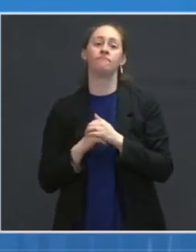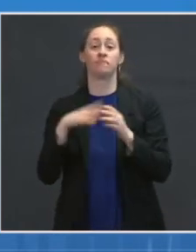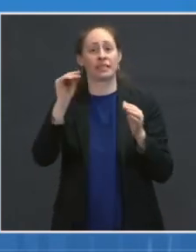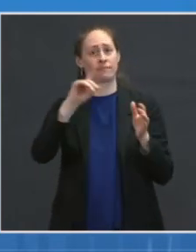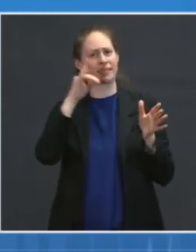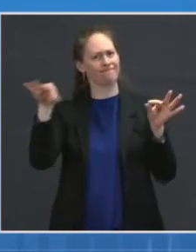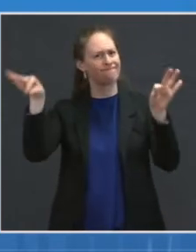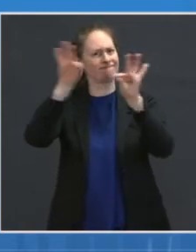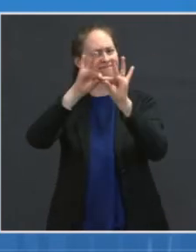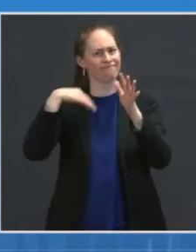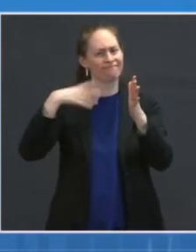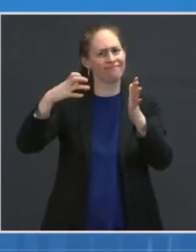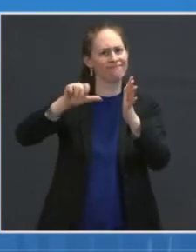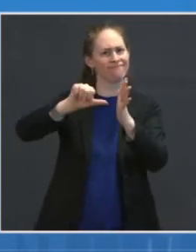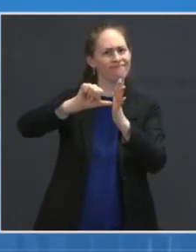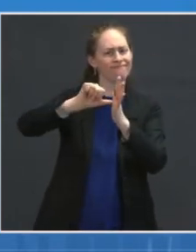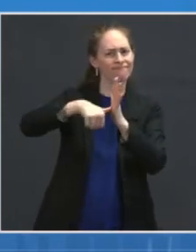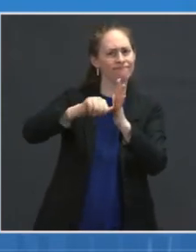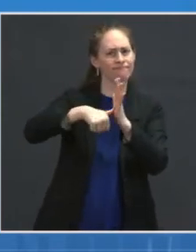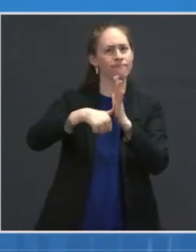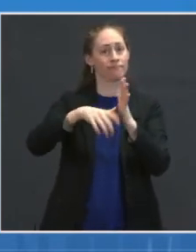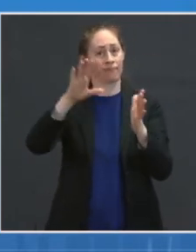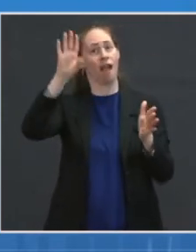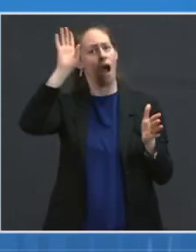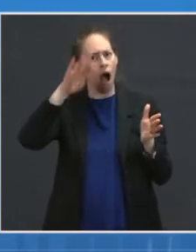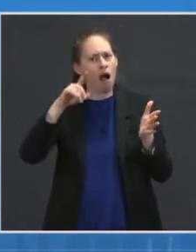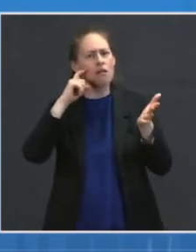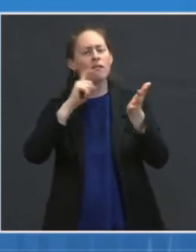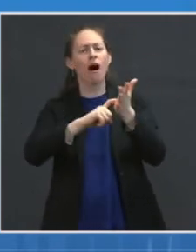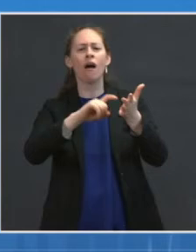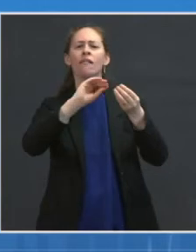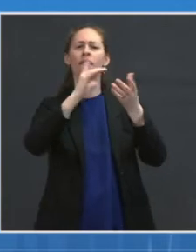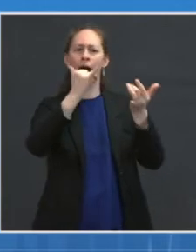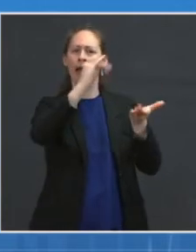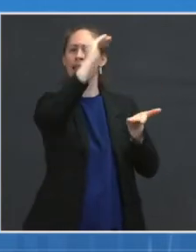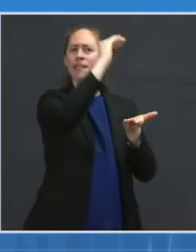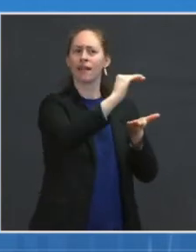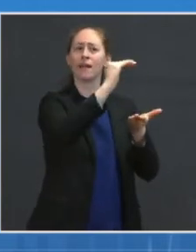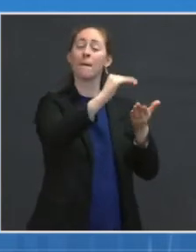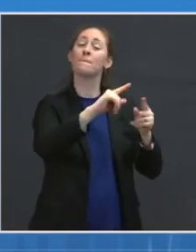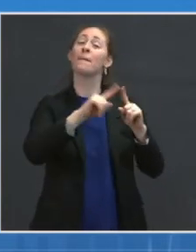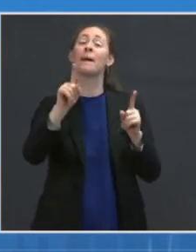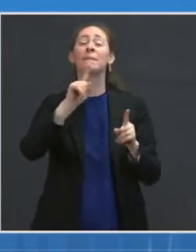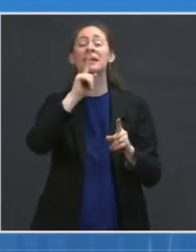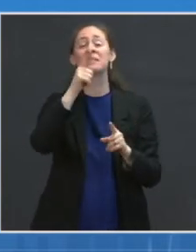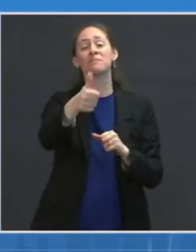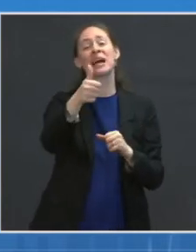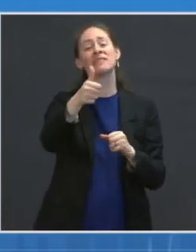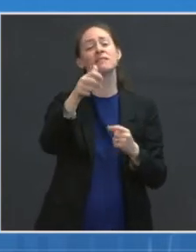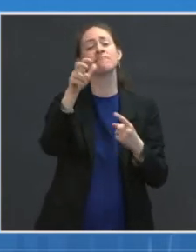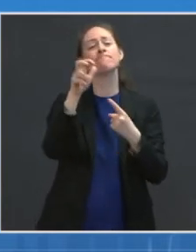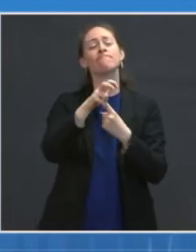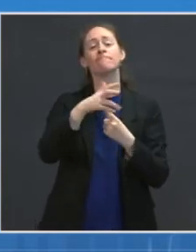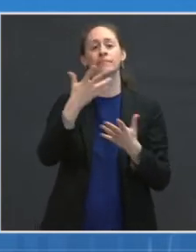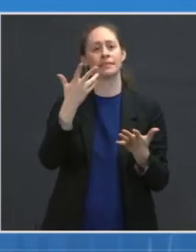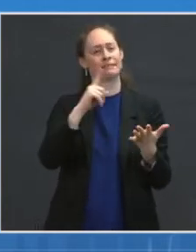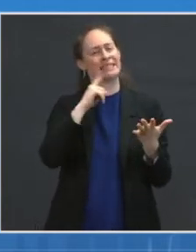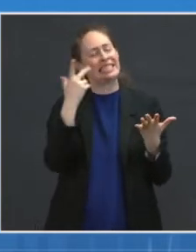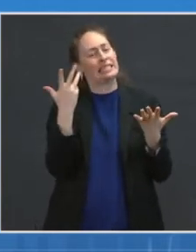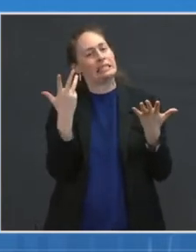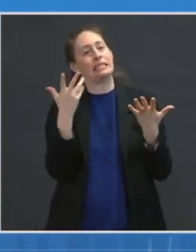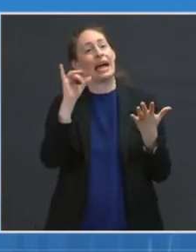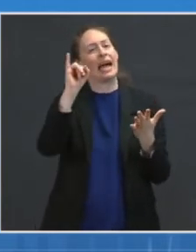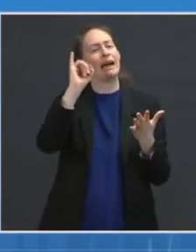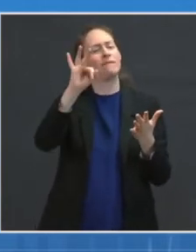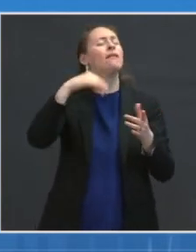look reasonably good, but not as good as the optimal response, what could happen theoretically is that because of